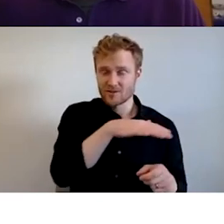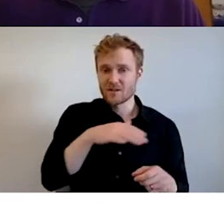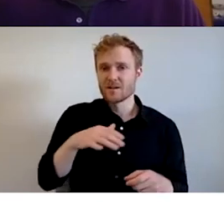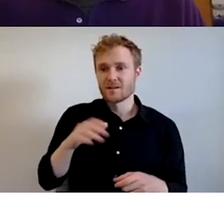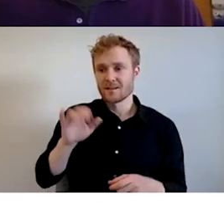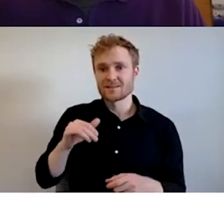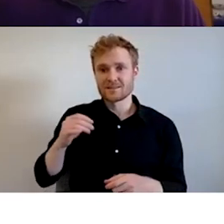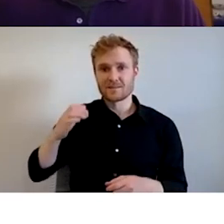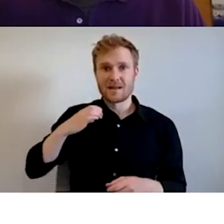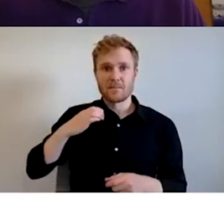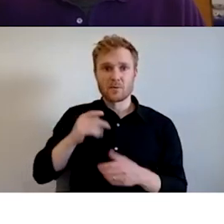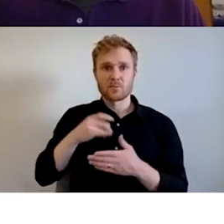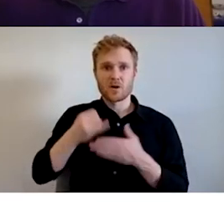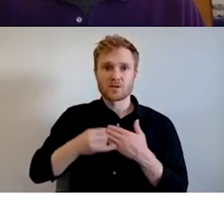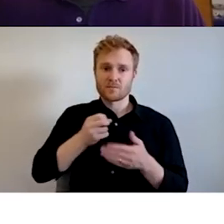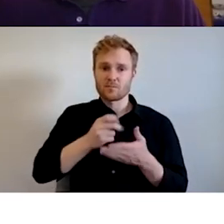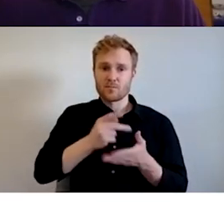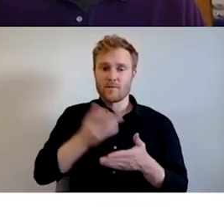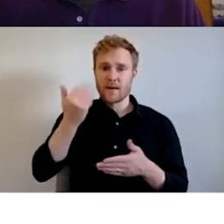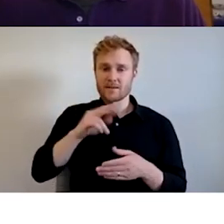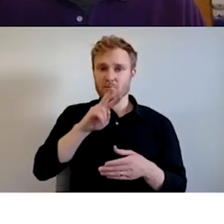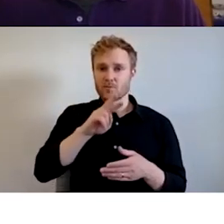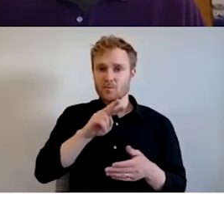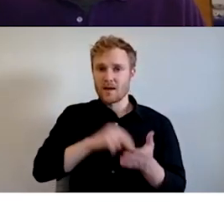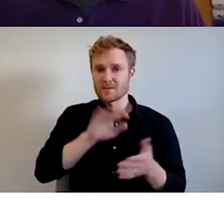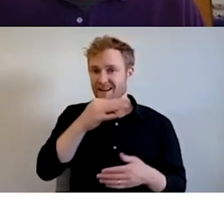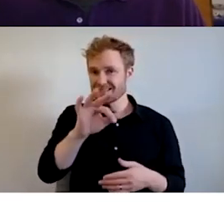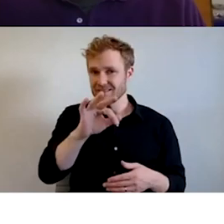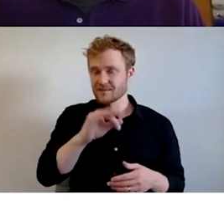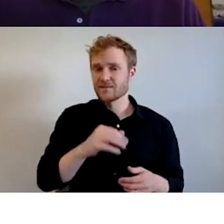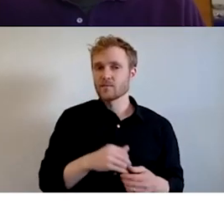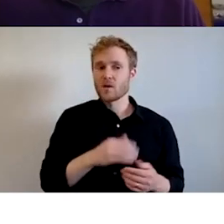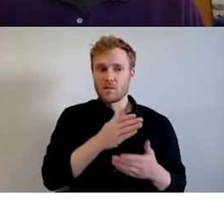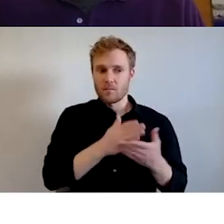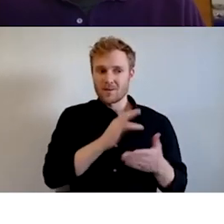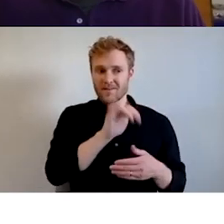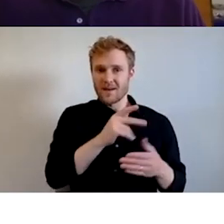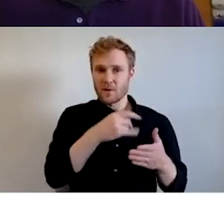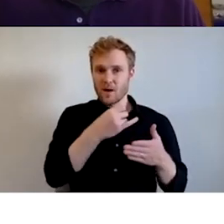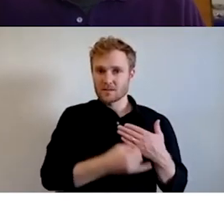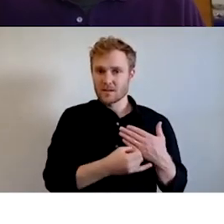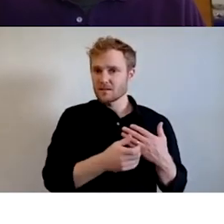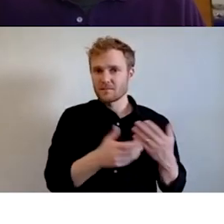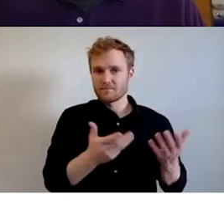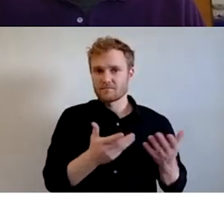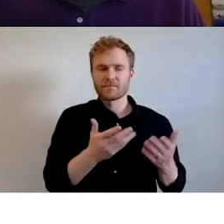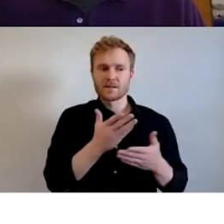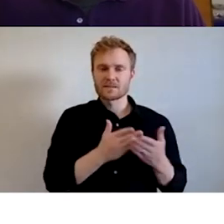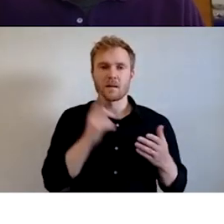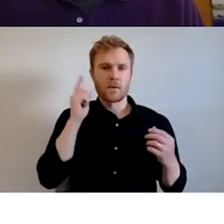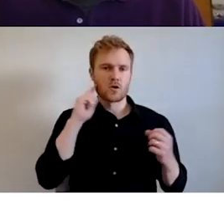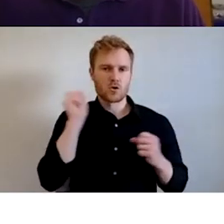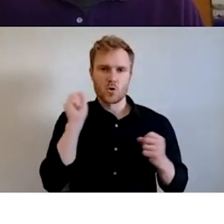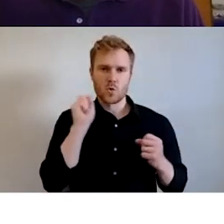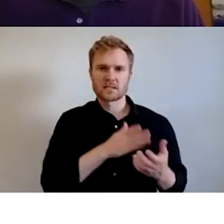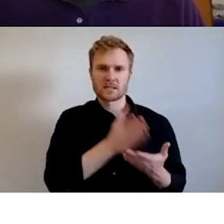2019. And part of that project is to do some noise mitigation. Um,